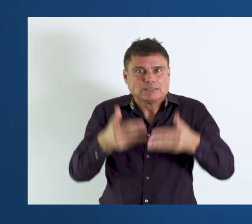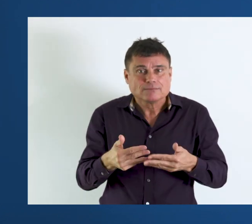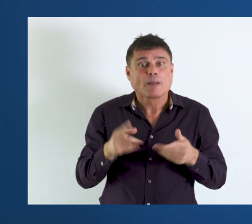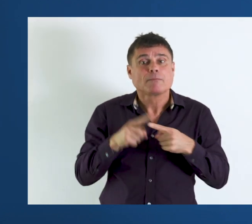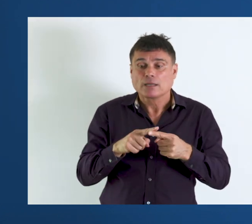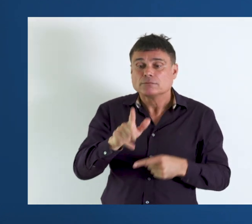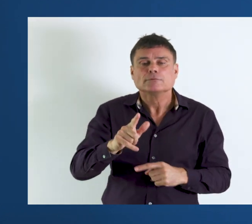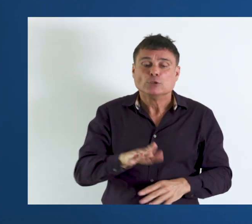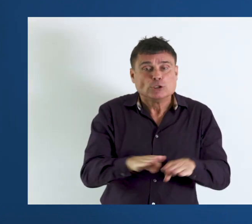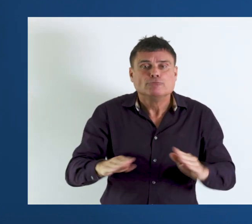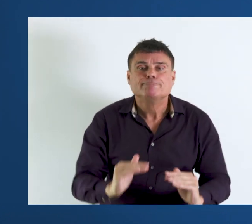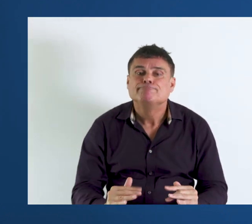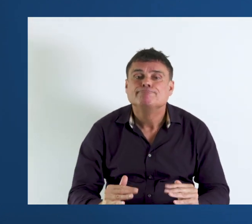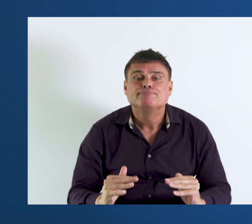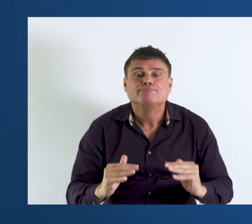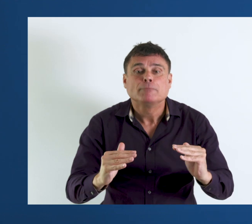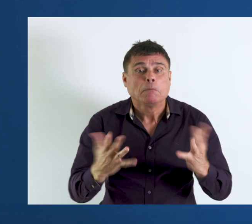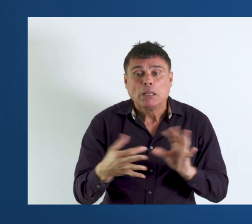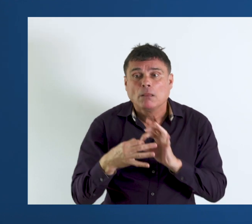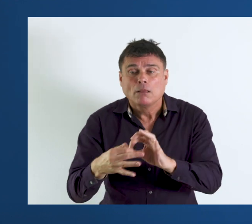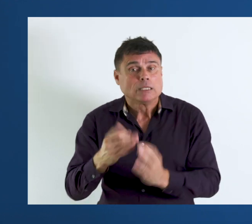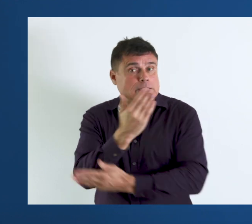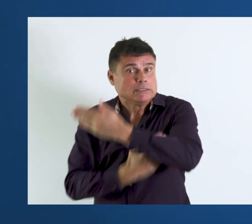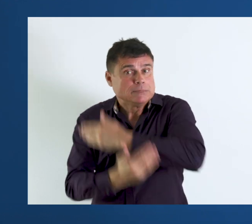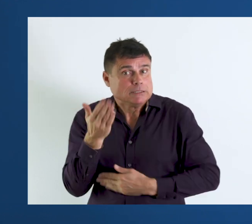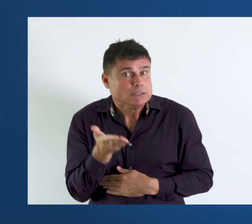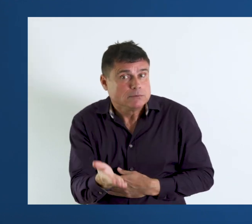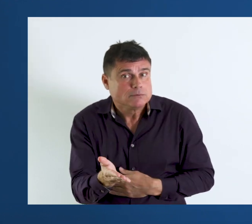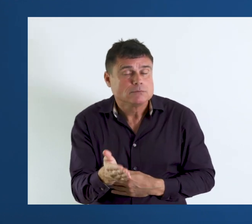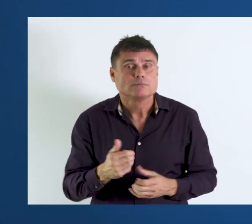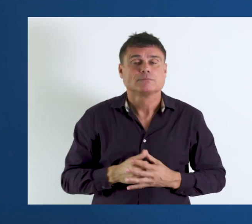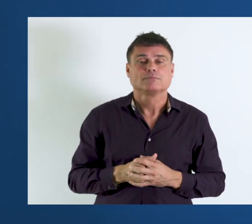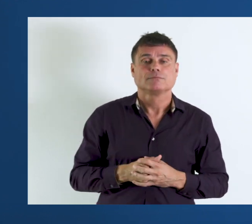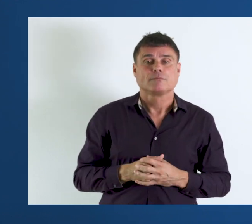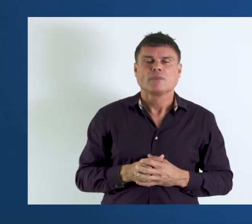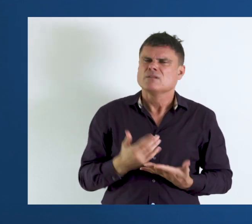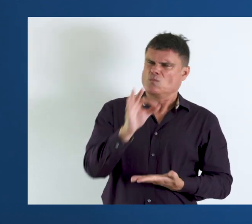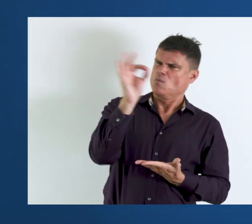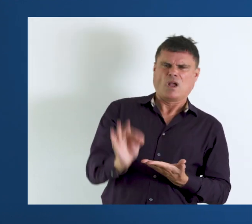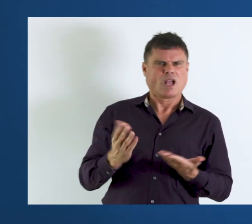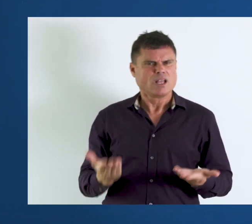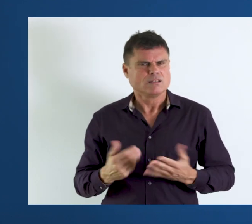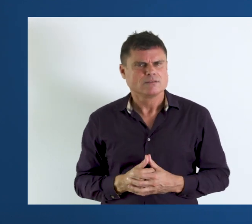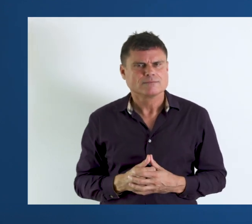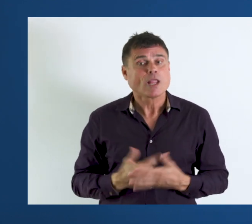on, particularly when it comes to their development and possibly their disability status. Why?